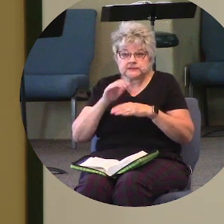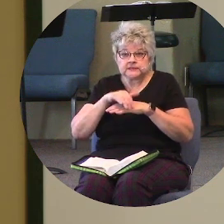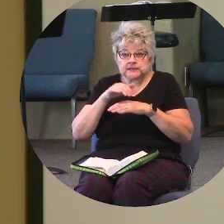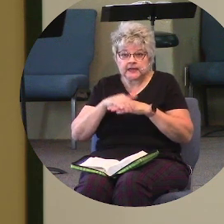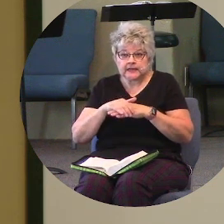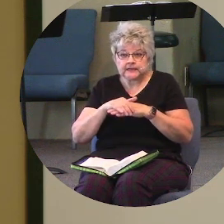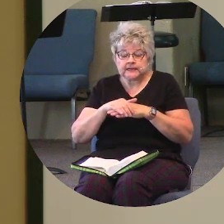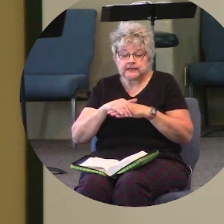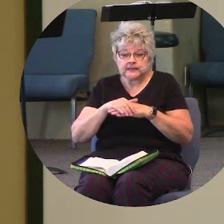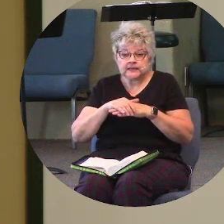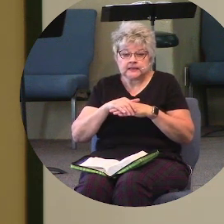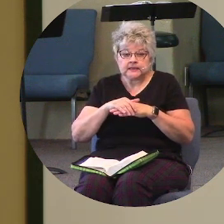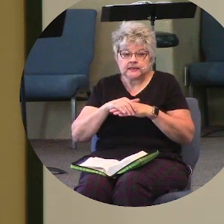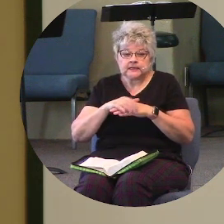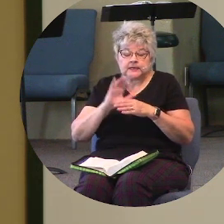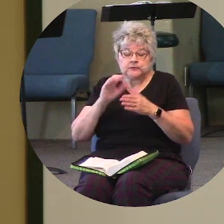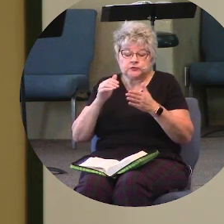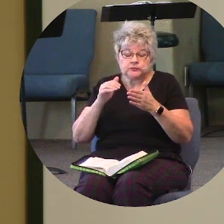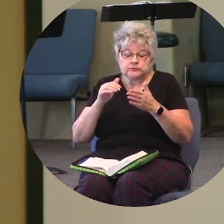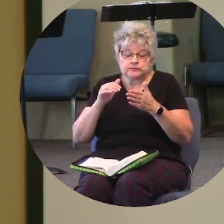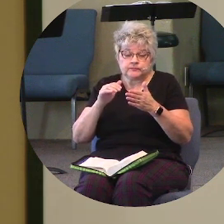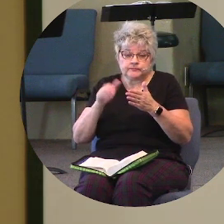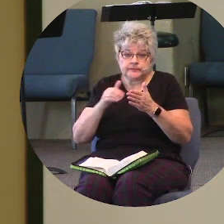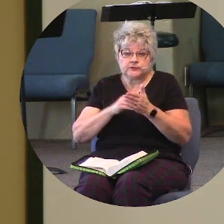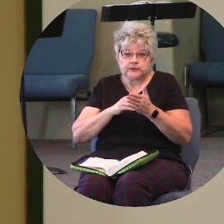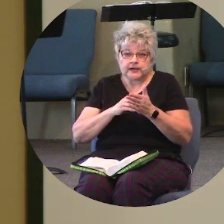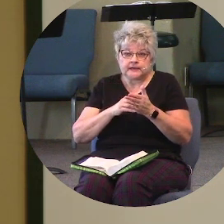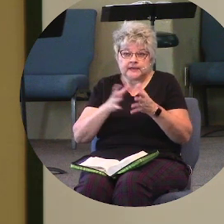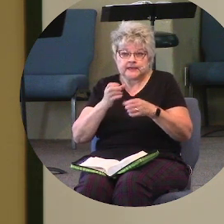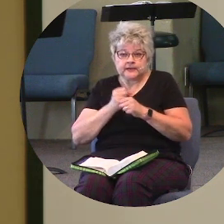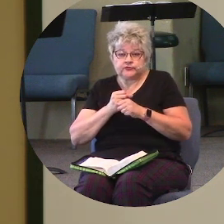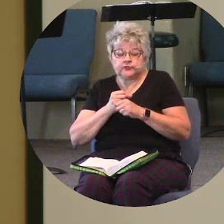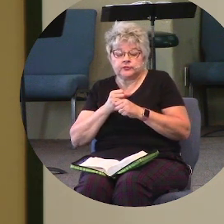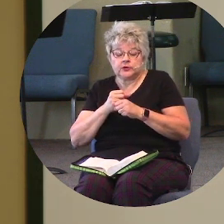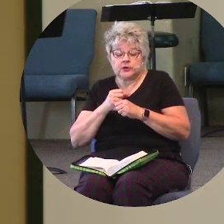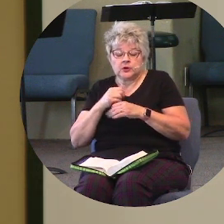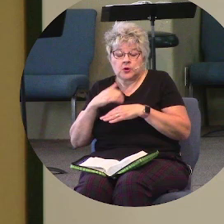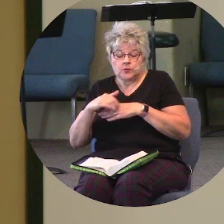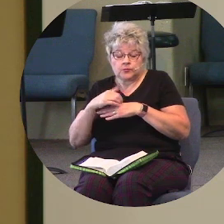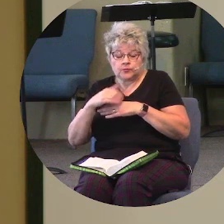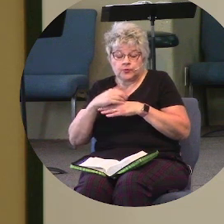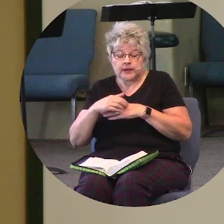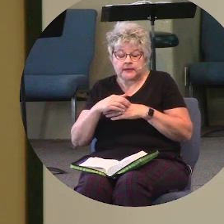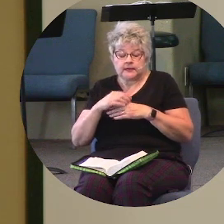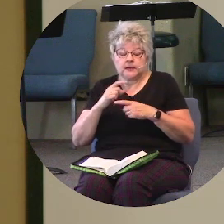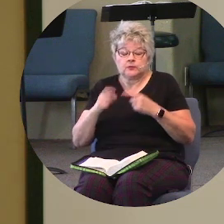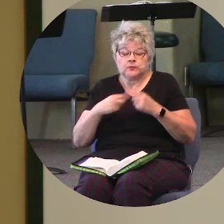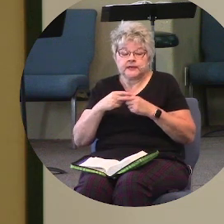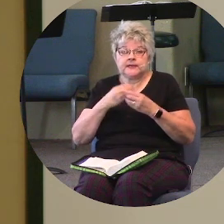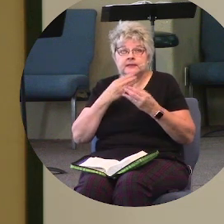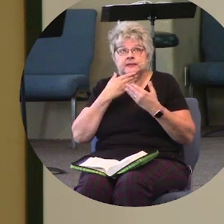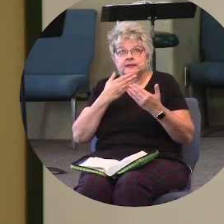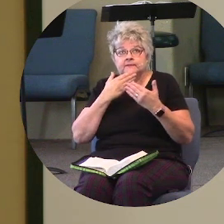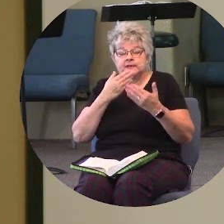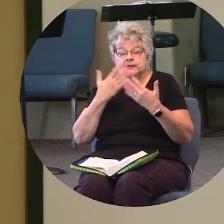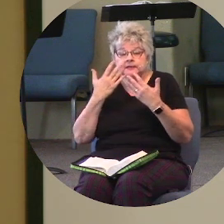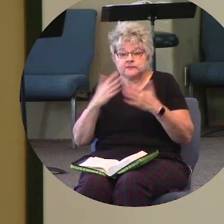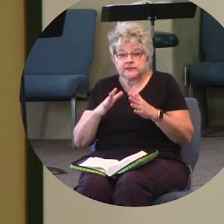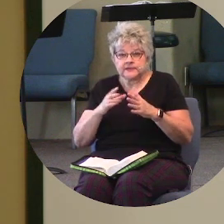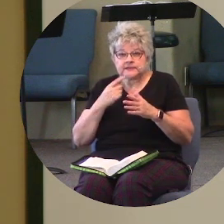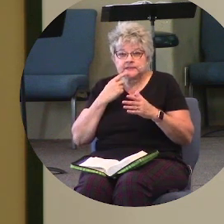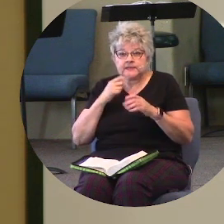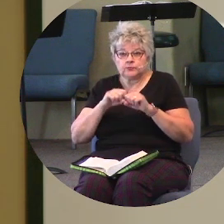he was betrayed, took bread. And when he had given thanks, he broke it and said, This is my body,